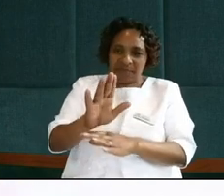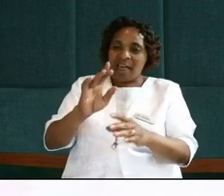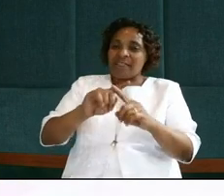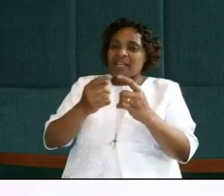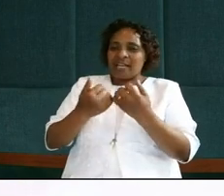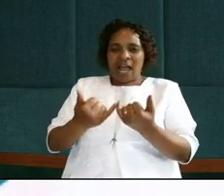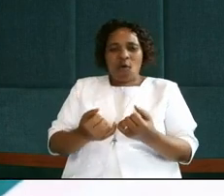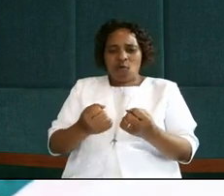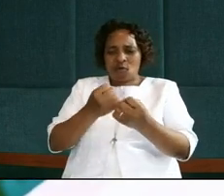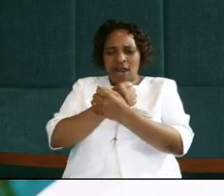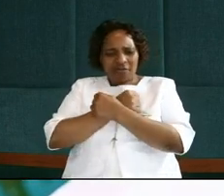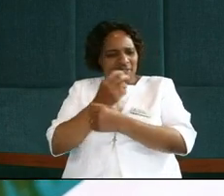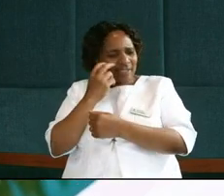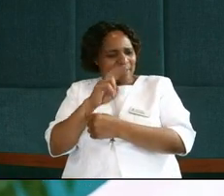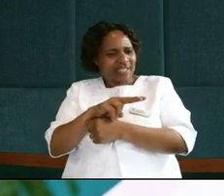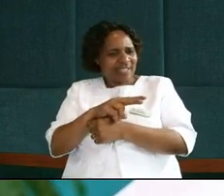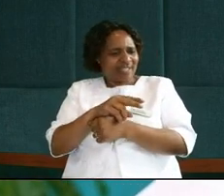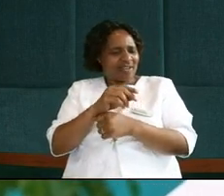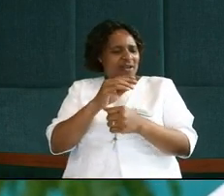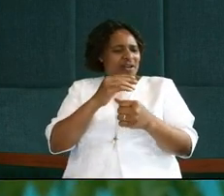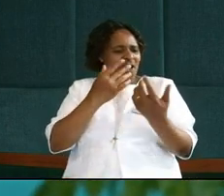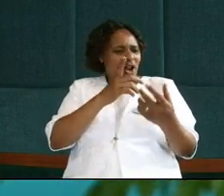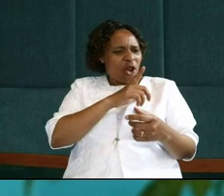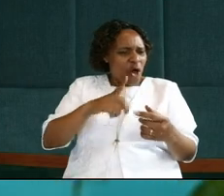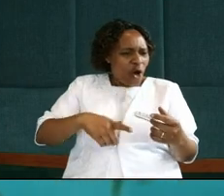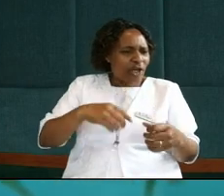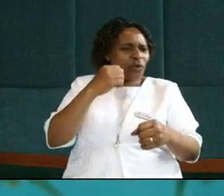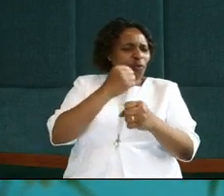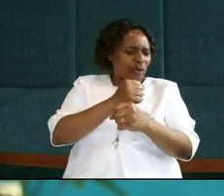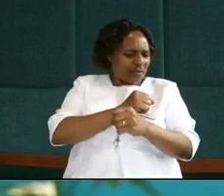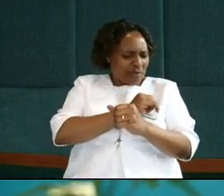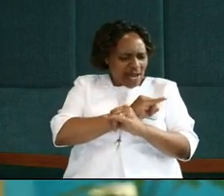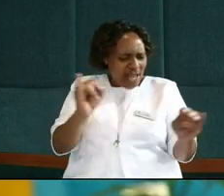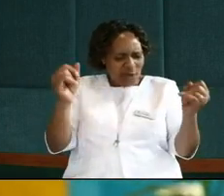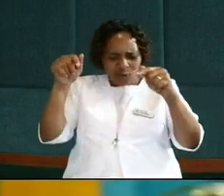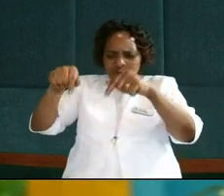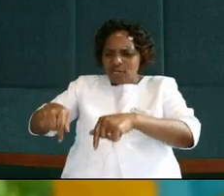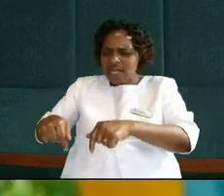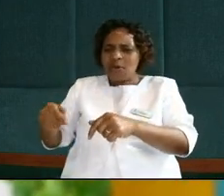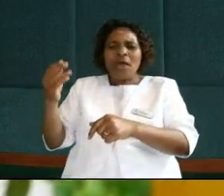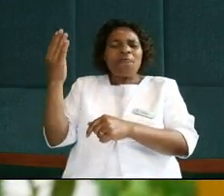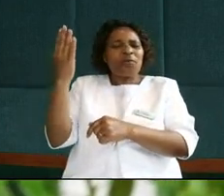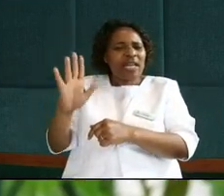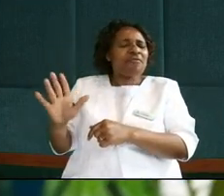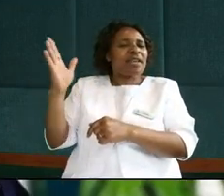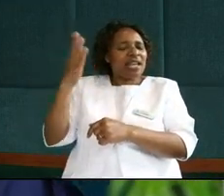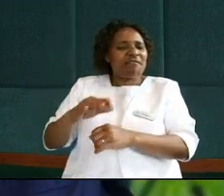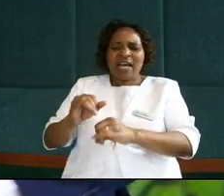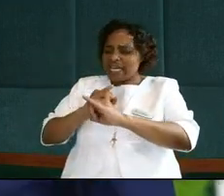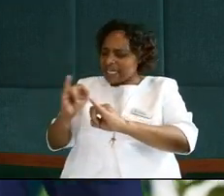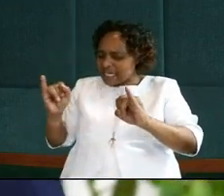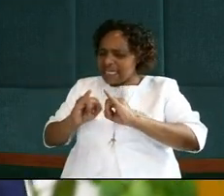believe they were looking at each other and saying, oh, this was a good deal today. We have never been cleaned